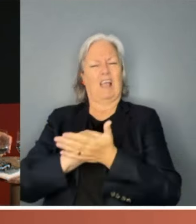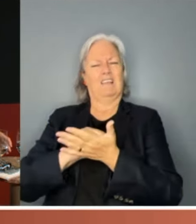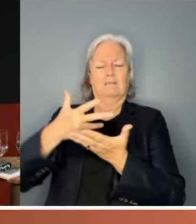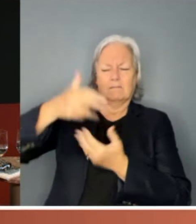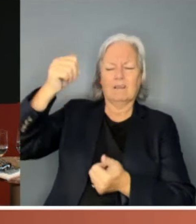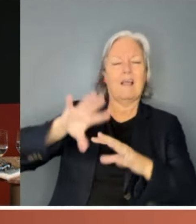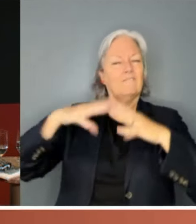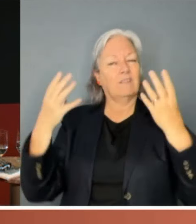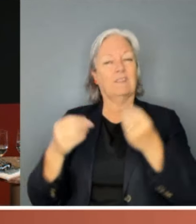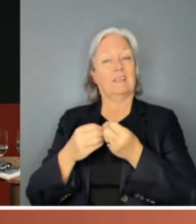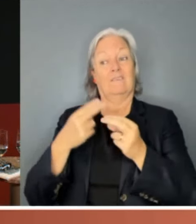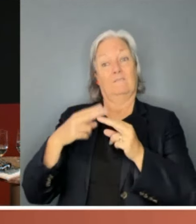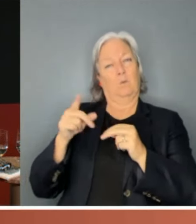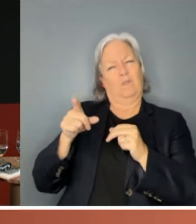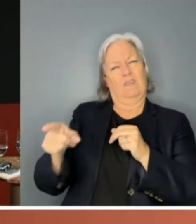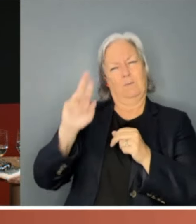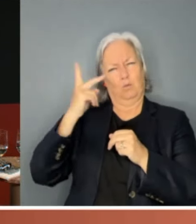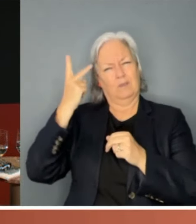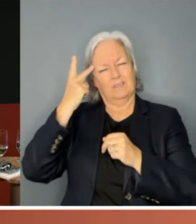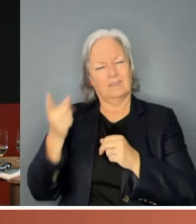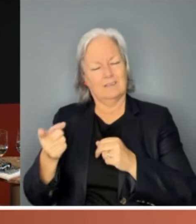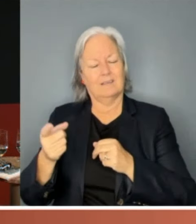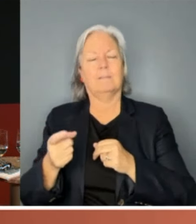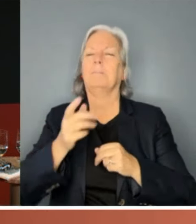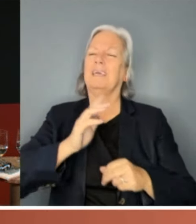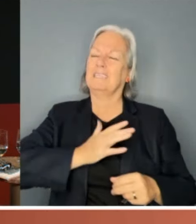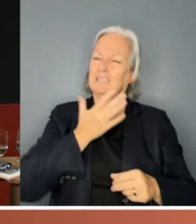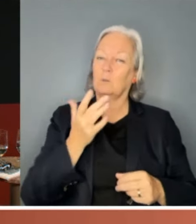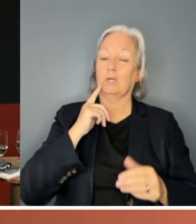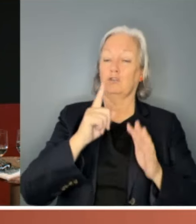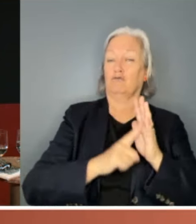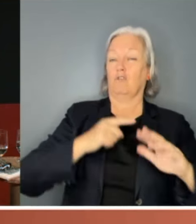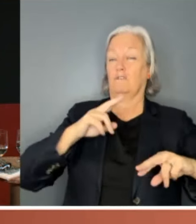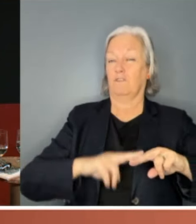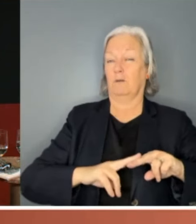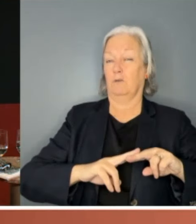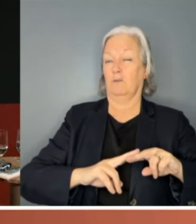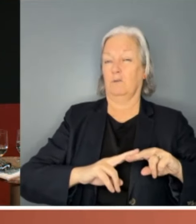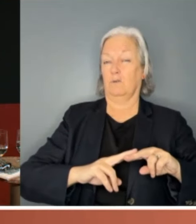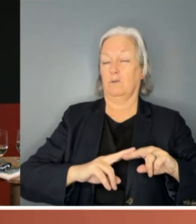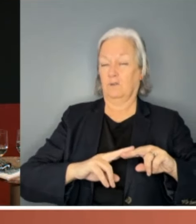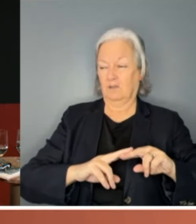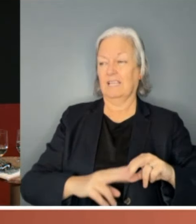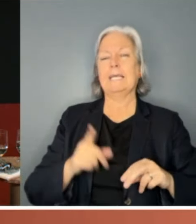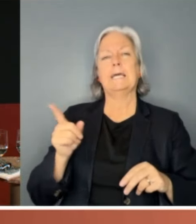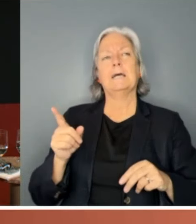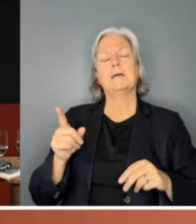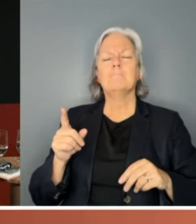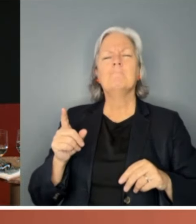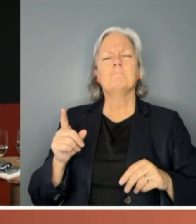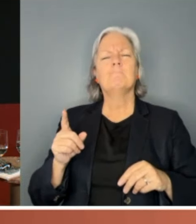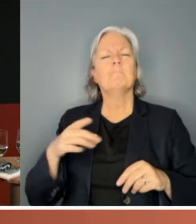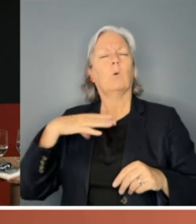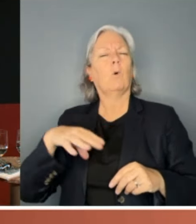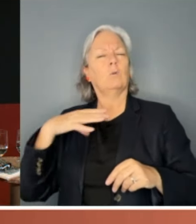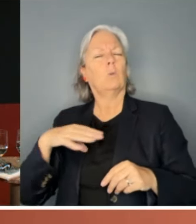for the Liberal Party. And I thought it was really interesting when Josh Frydenberg's desire for this, to take the